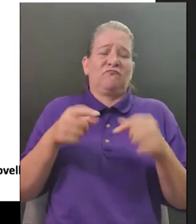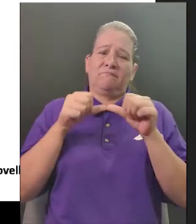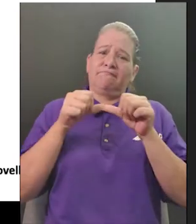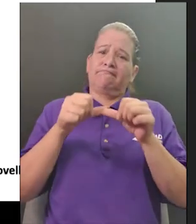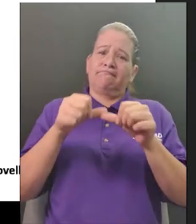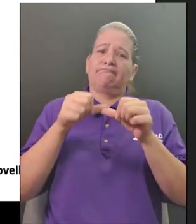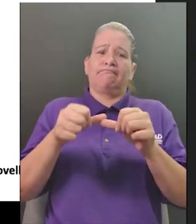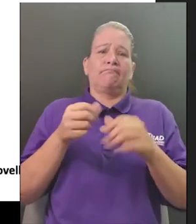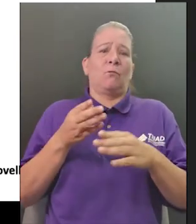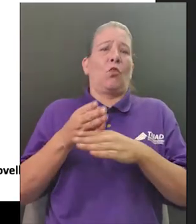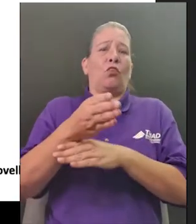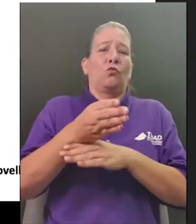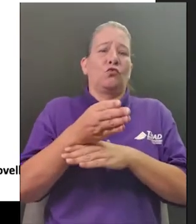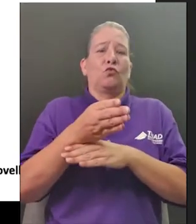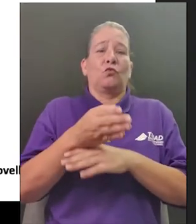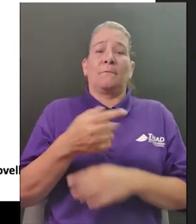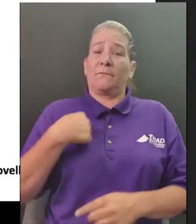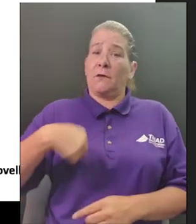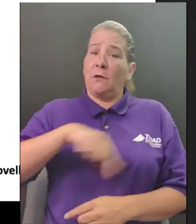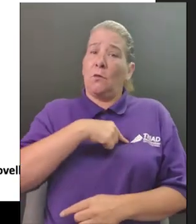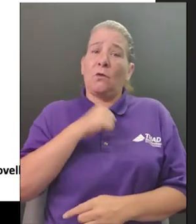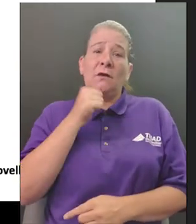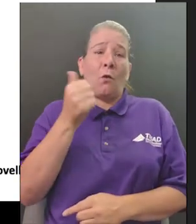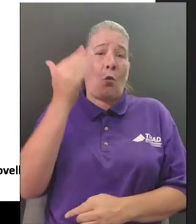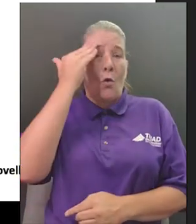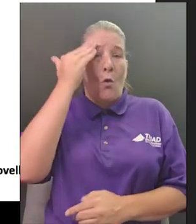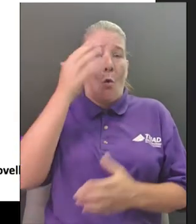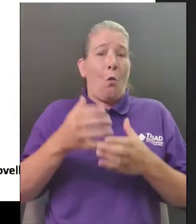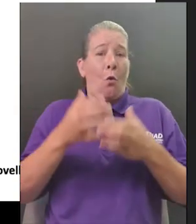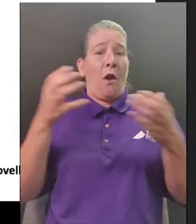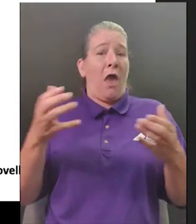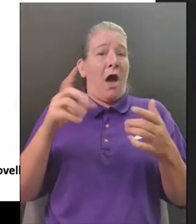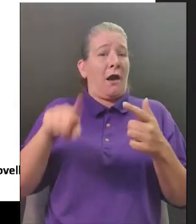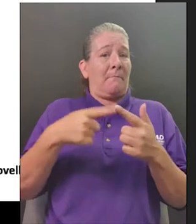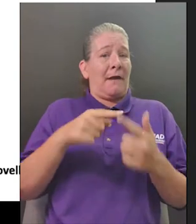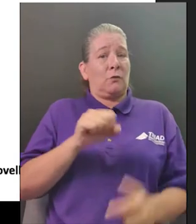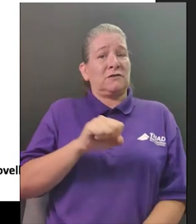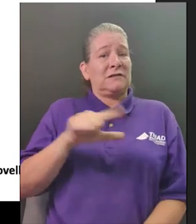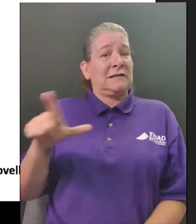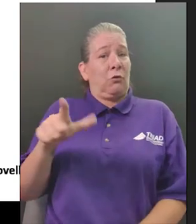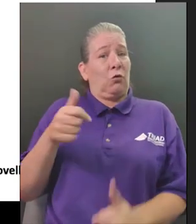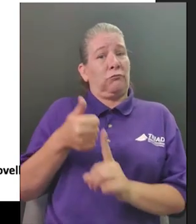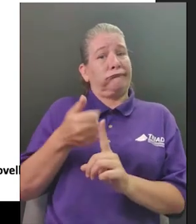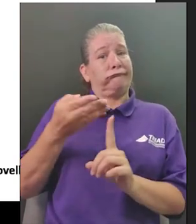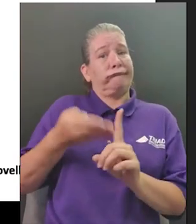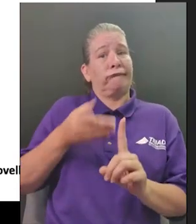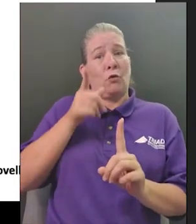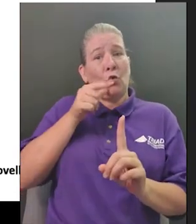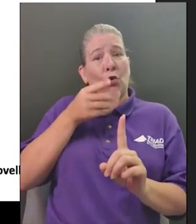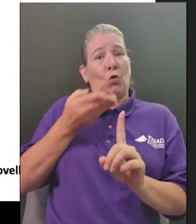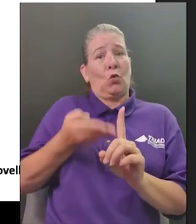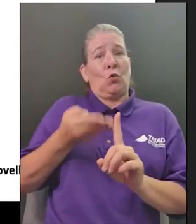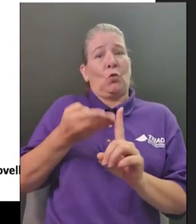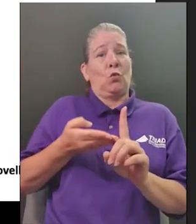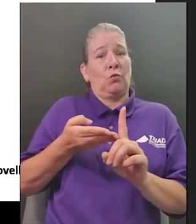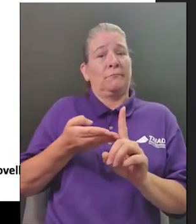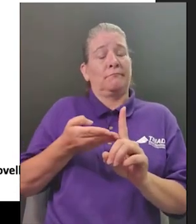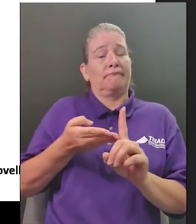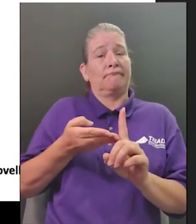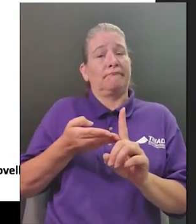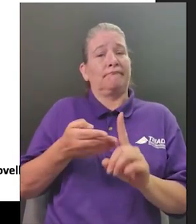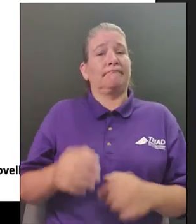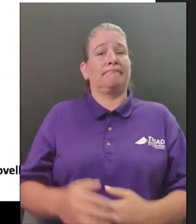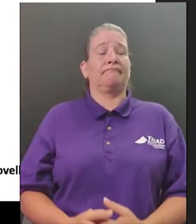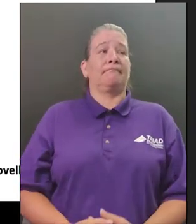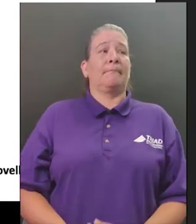some of them are well known because two of them are first ladies and a few of them i had never heard of